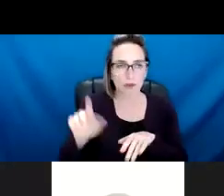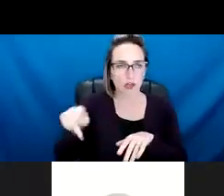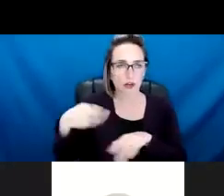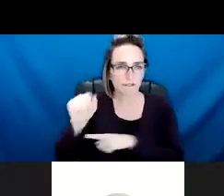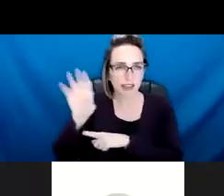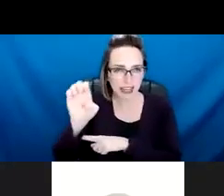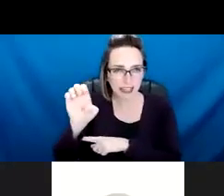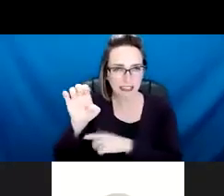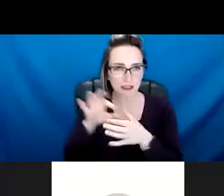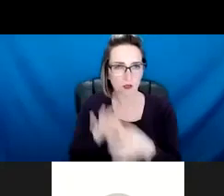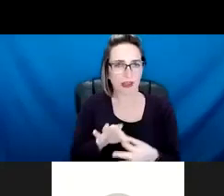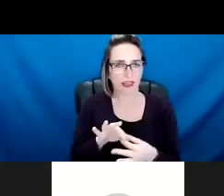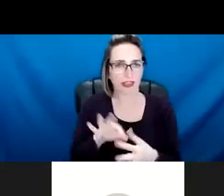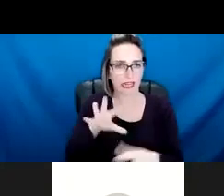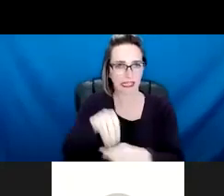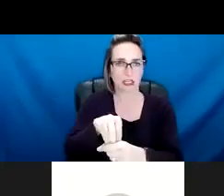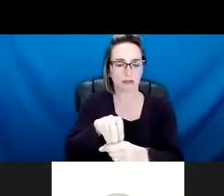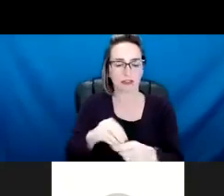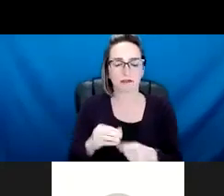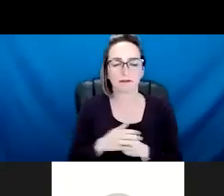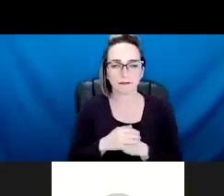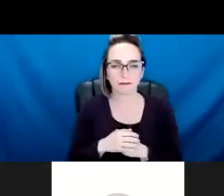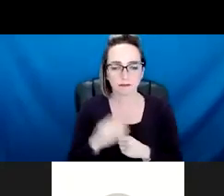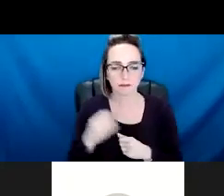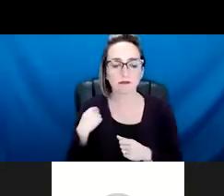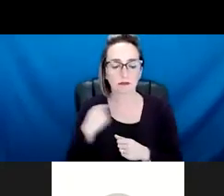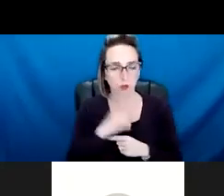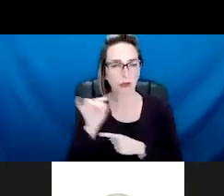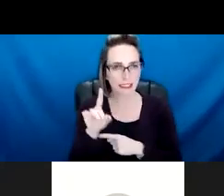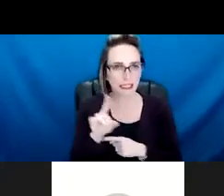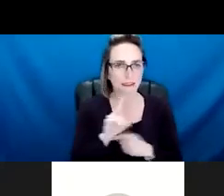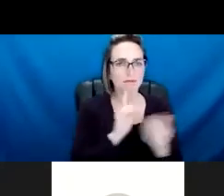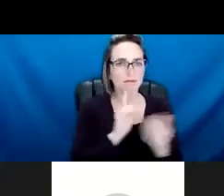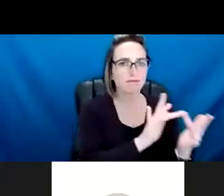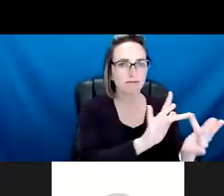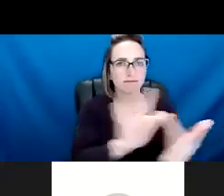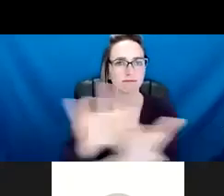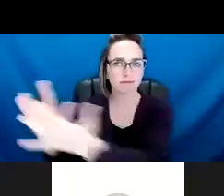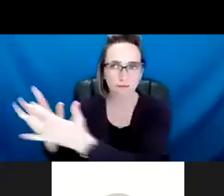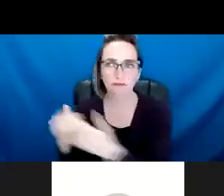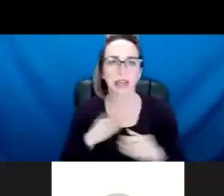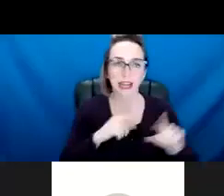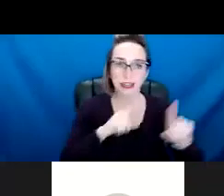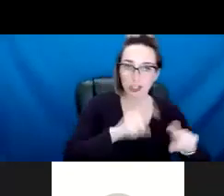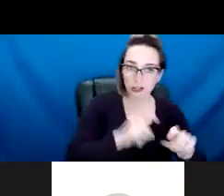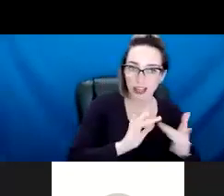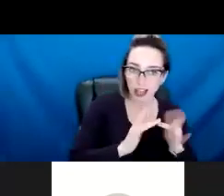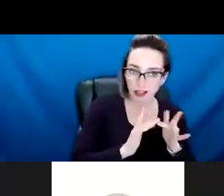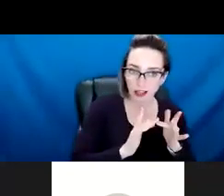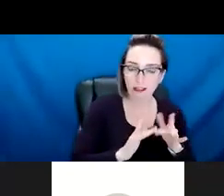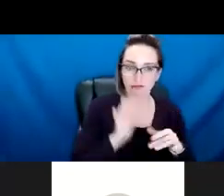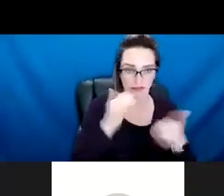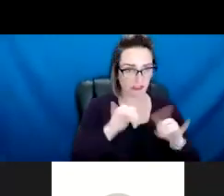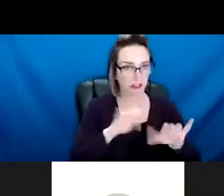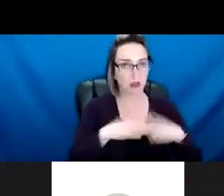um, through the various methods that we used, um, which was, you know, the survey online, which is still, um, open and